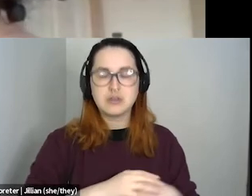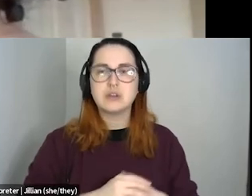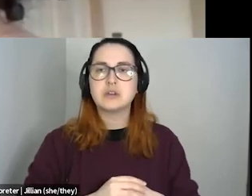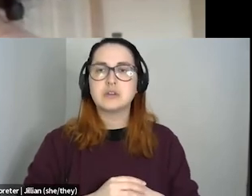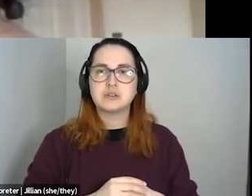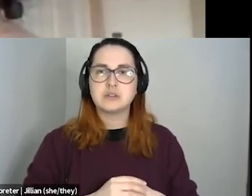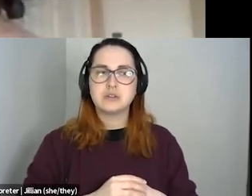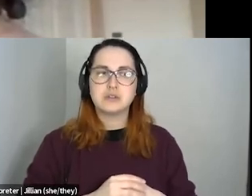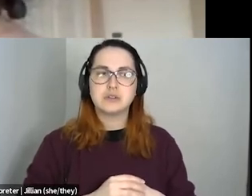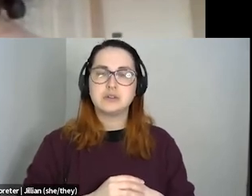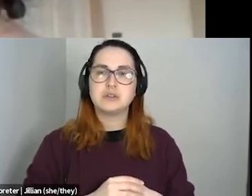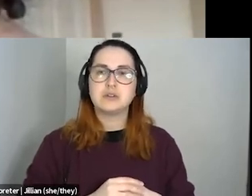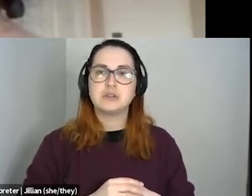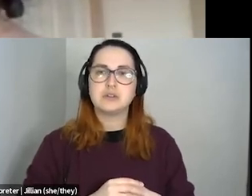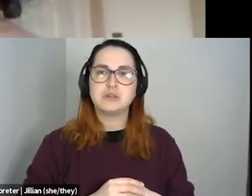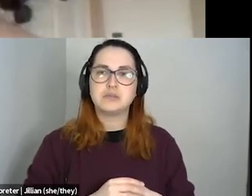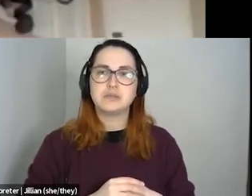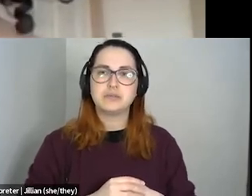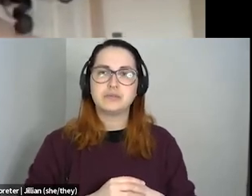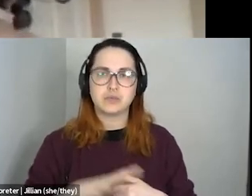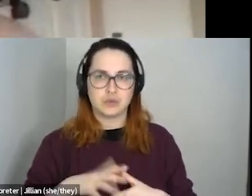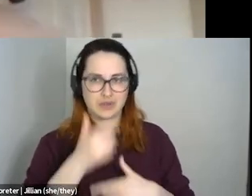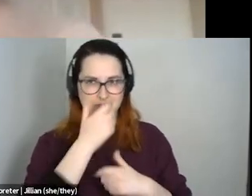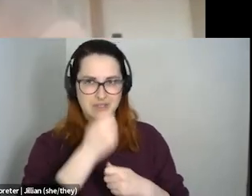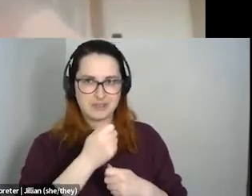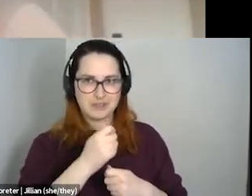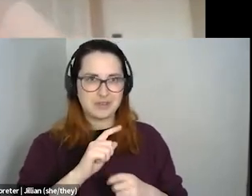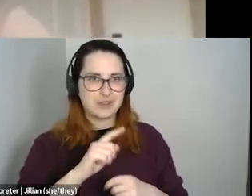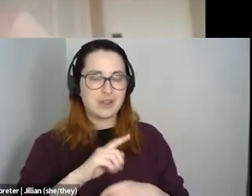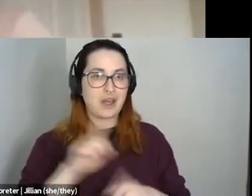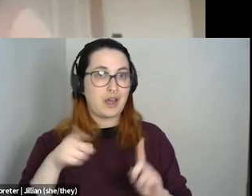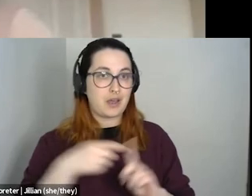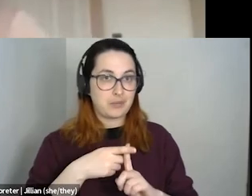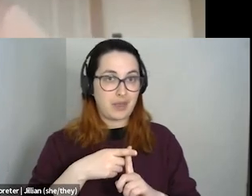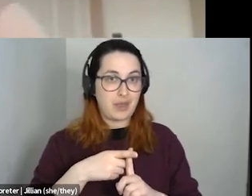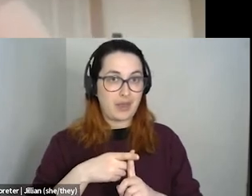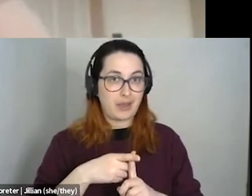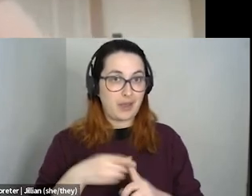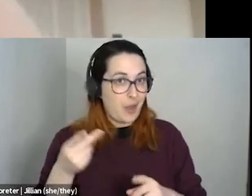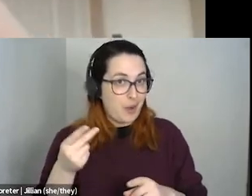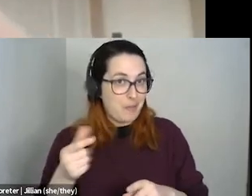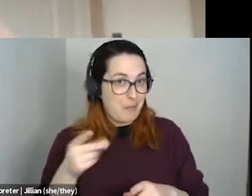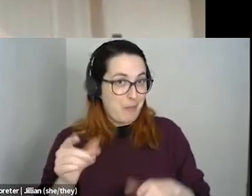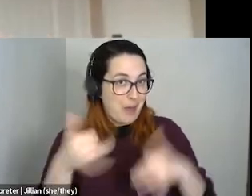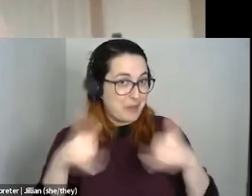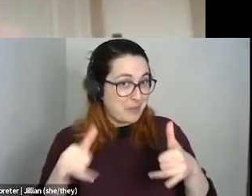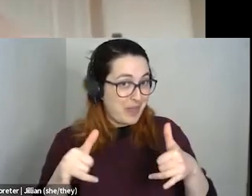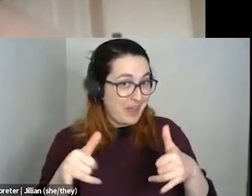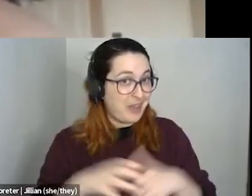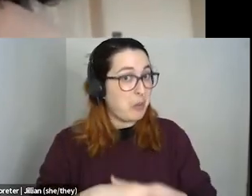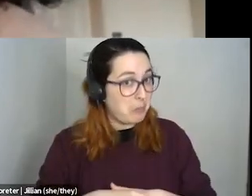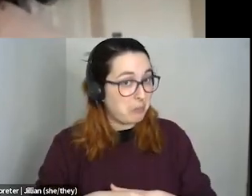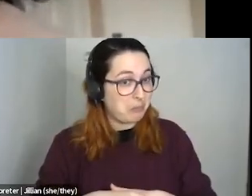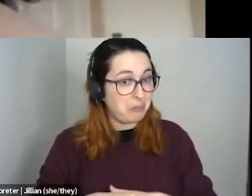involves like, uh, puppy play. So I was like, oh, that's cool. Super cool. Like tell me more about puppy play. I love this.